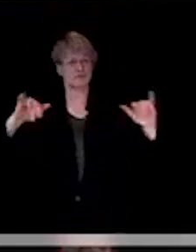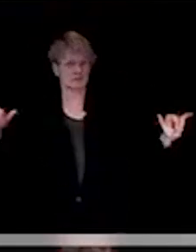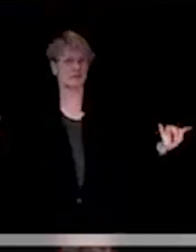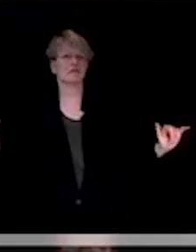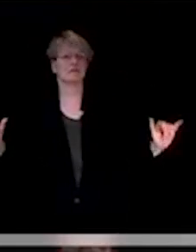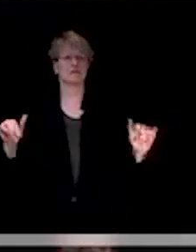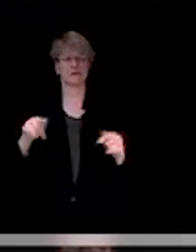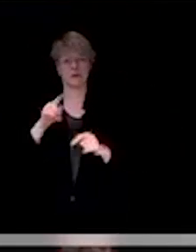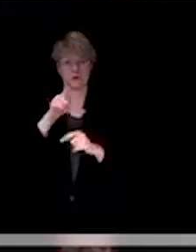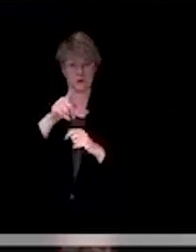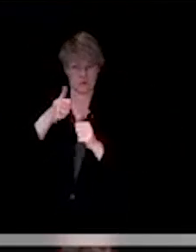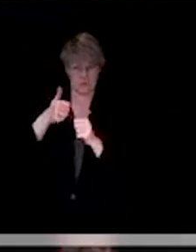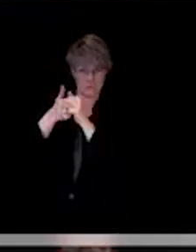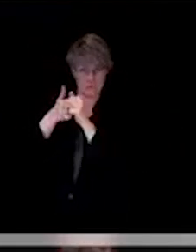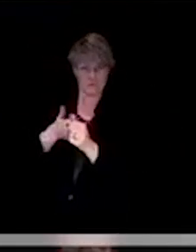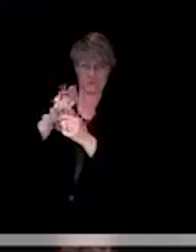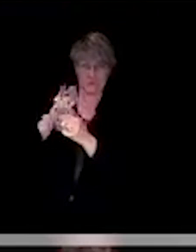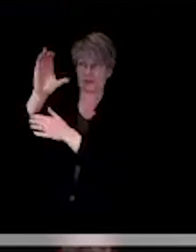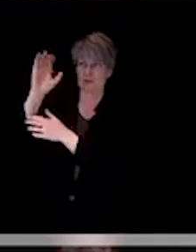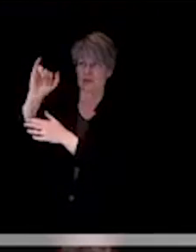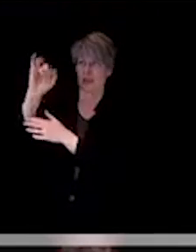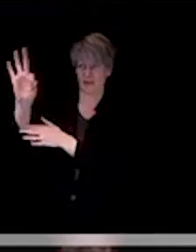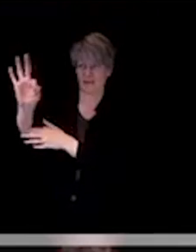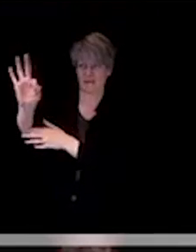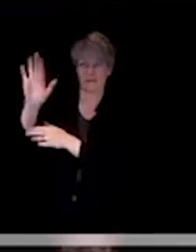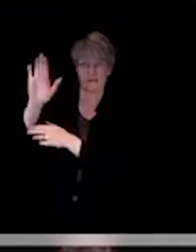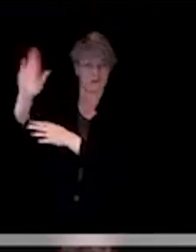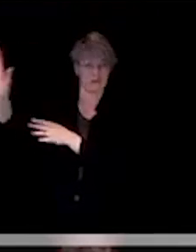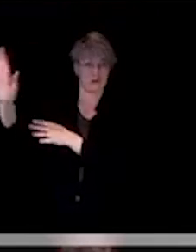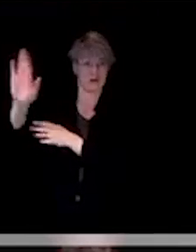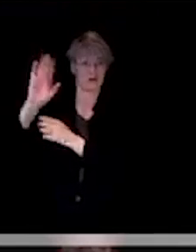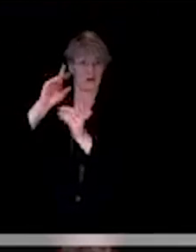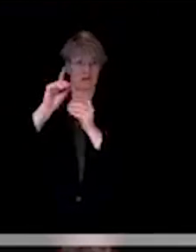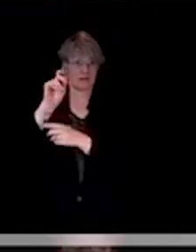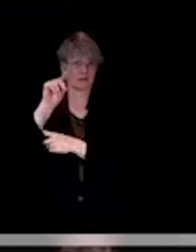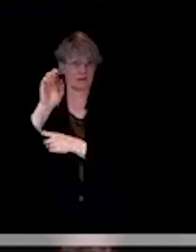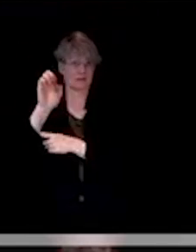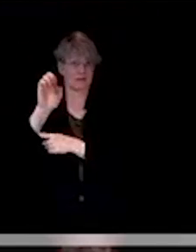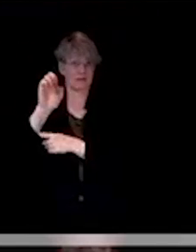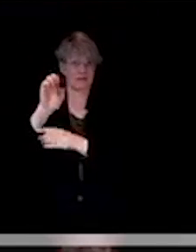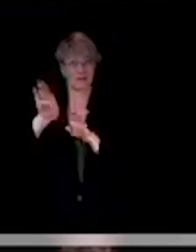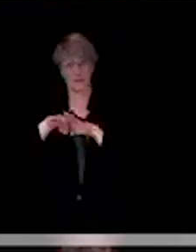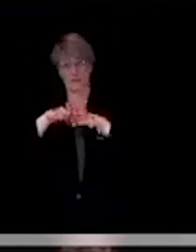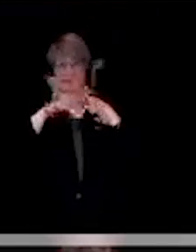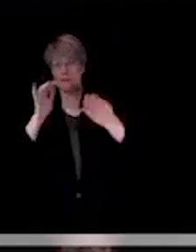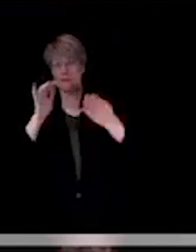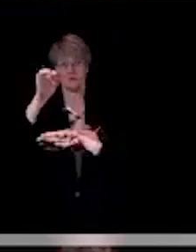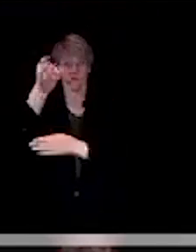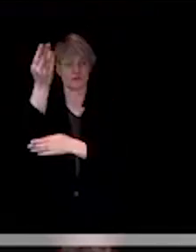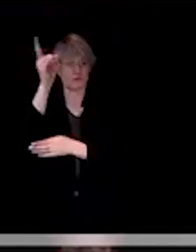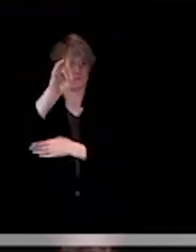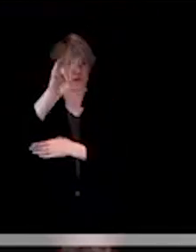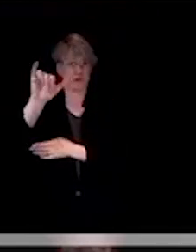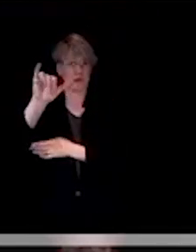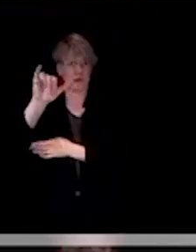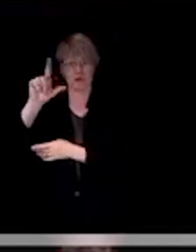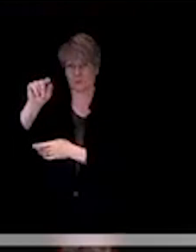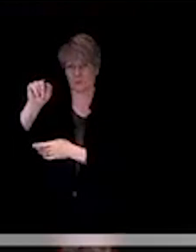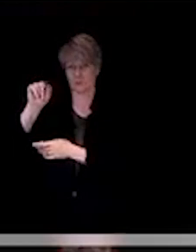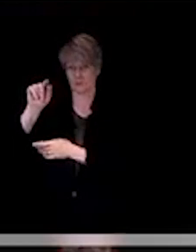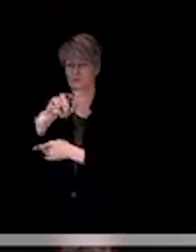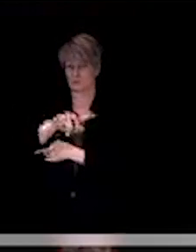CIF as far as that July 20th, as far as the plans? Or are there separate plans from